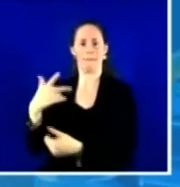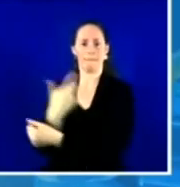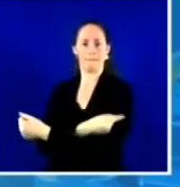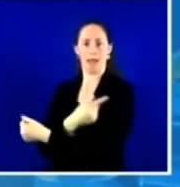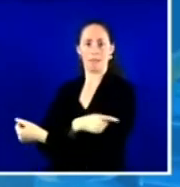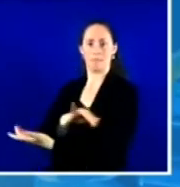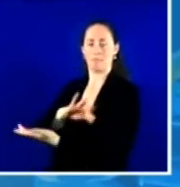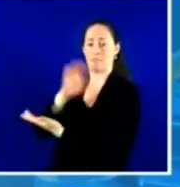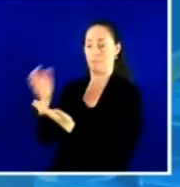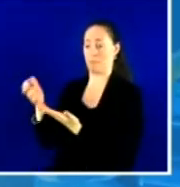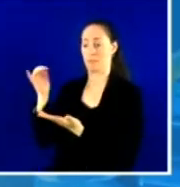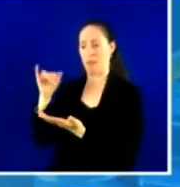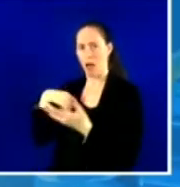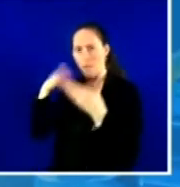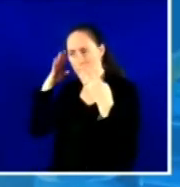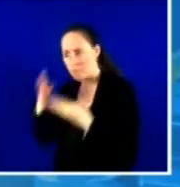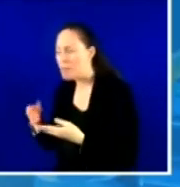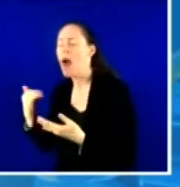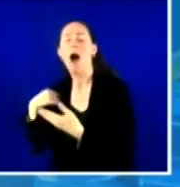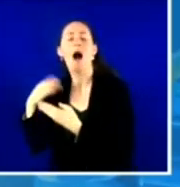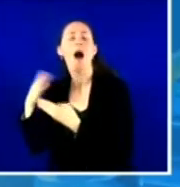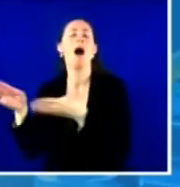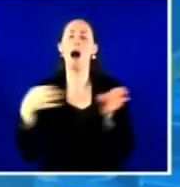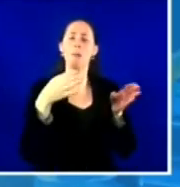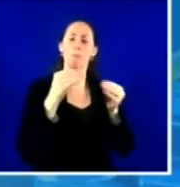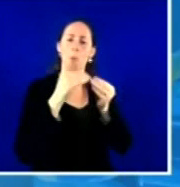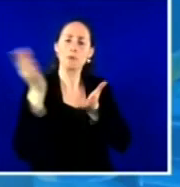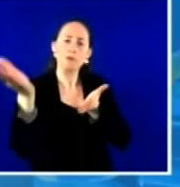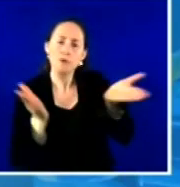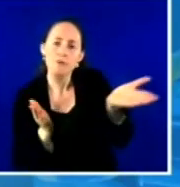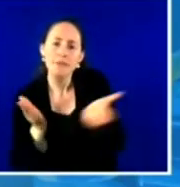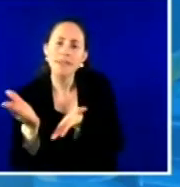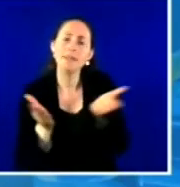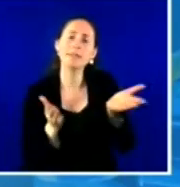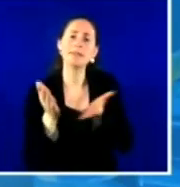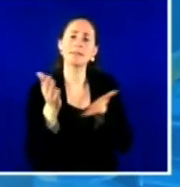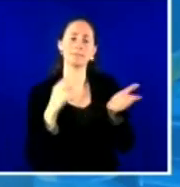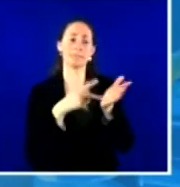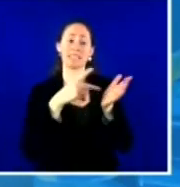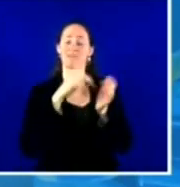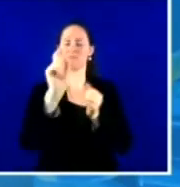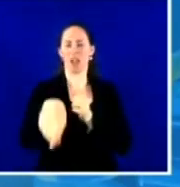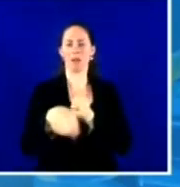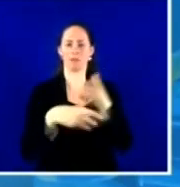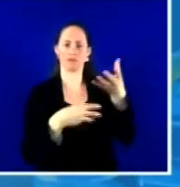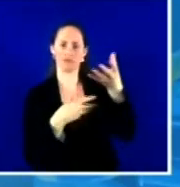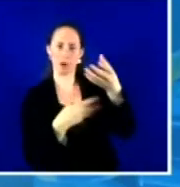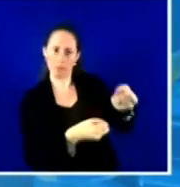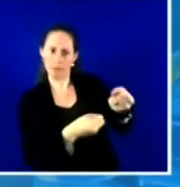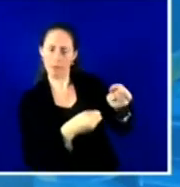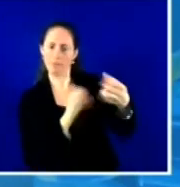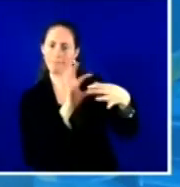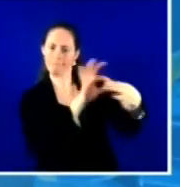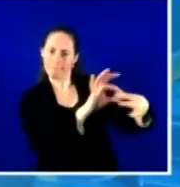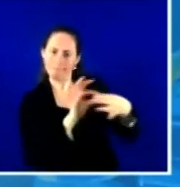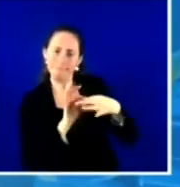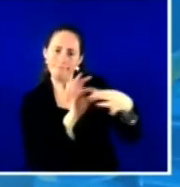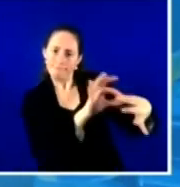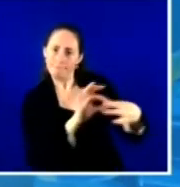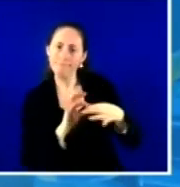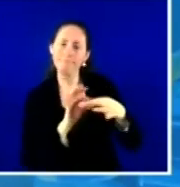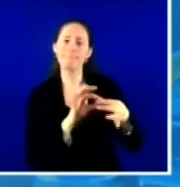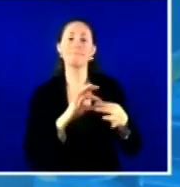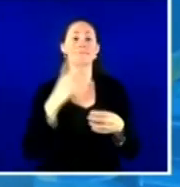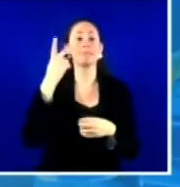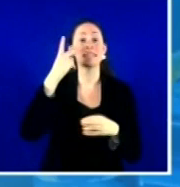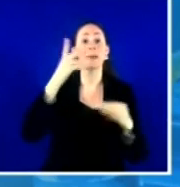So one that requires building trust, capitalizing on relationships, and removing barriers so that the veterans feel